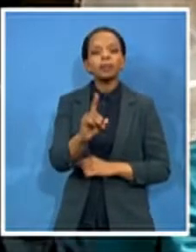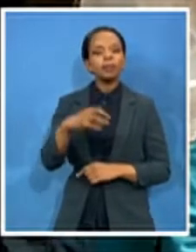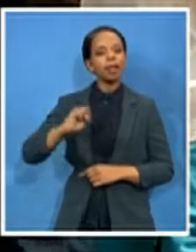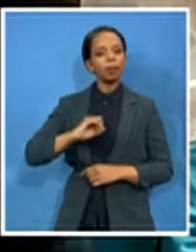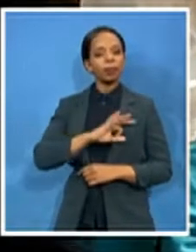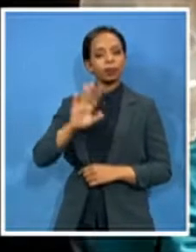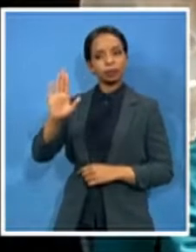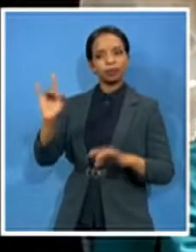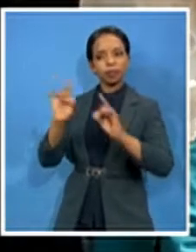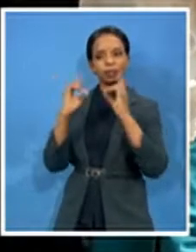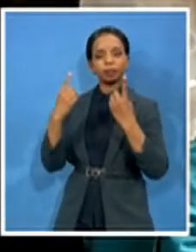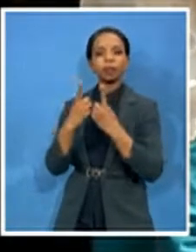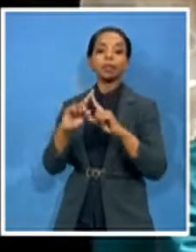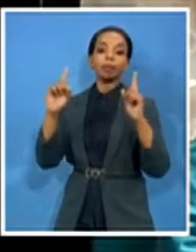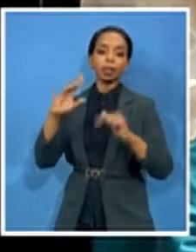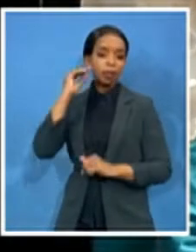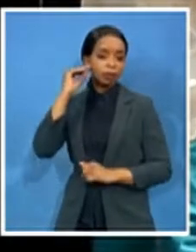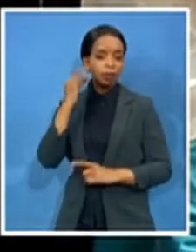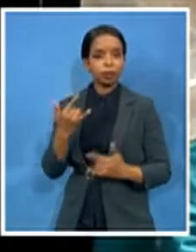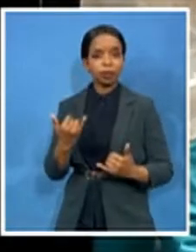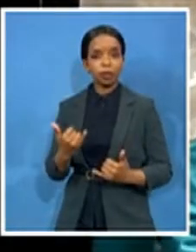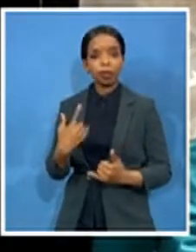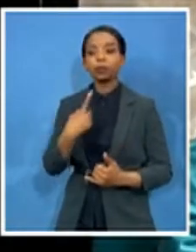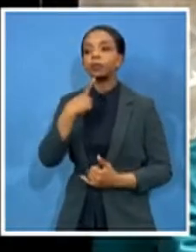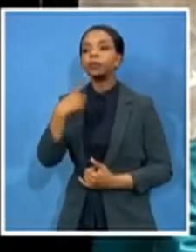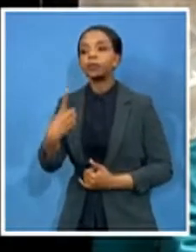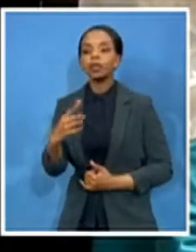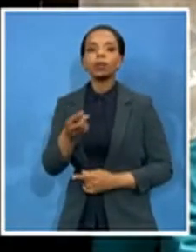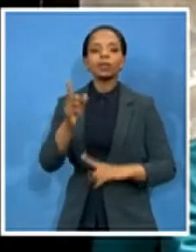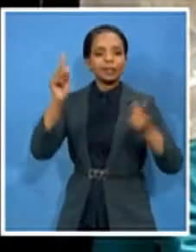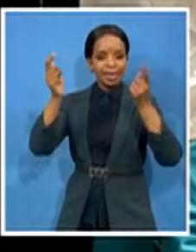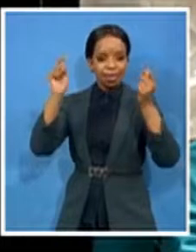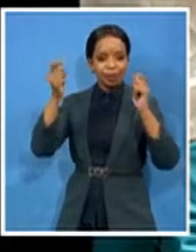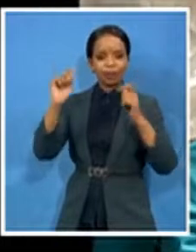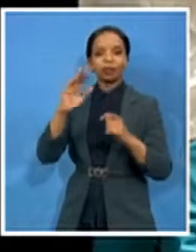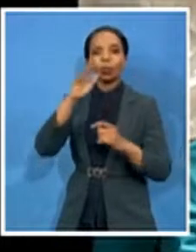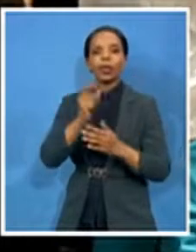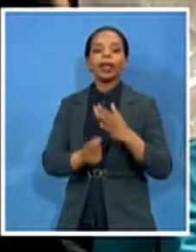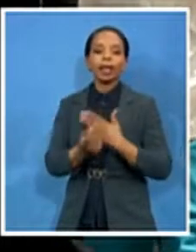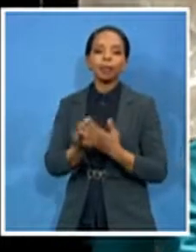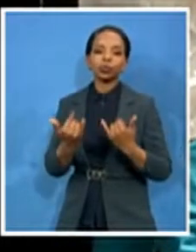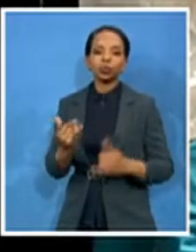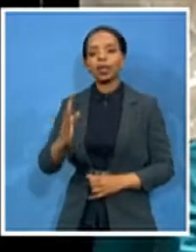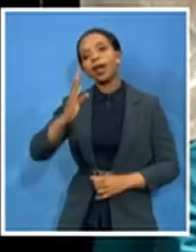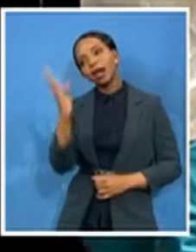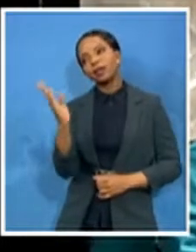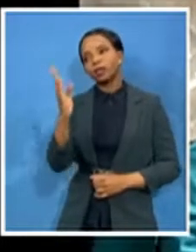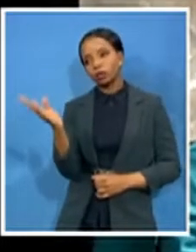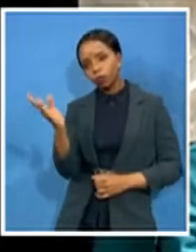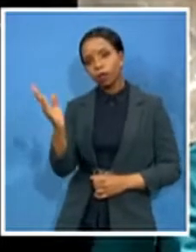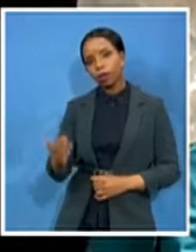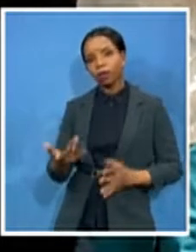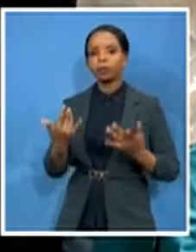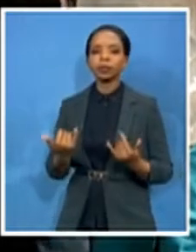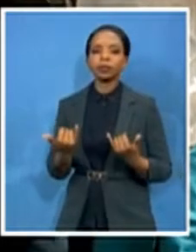is an event that will take place today in the afternoon at this moment that quite that event of the expenditure report